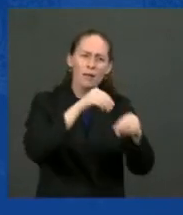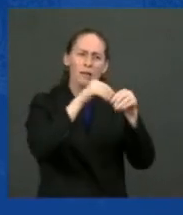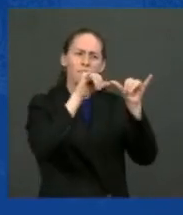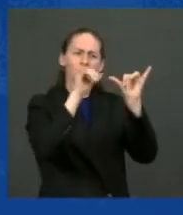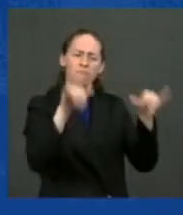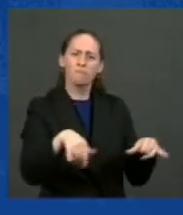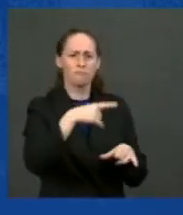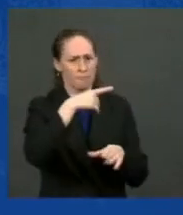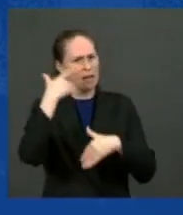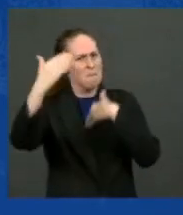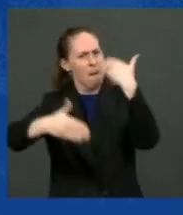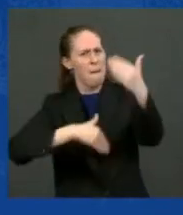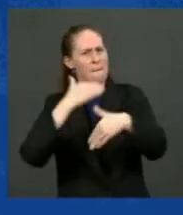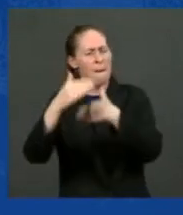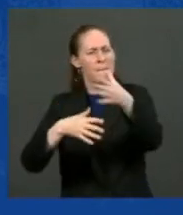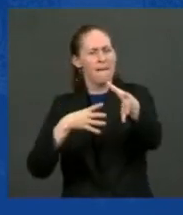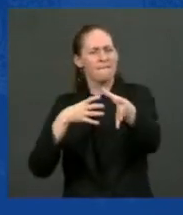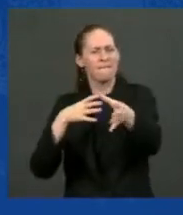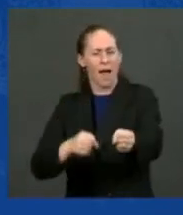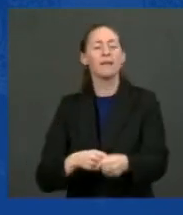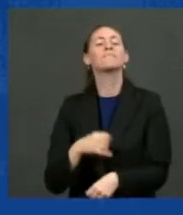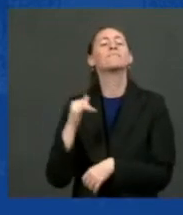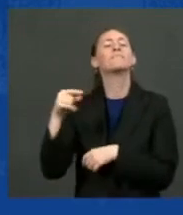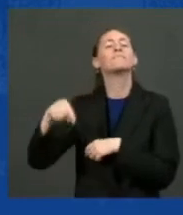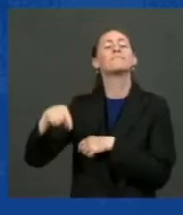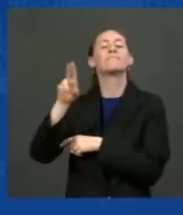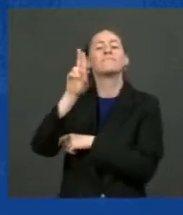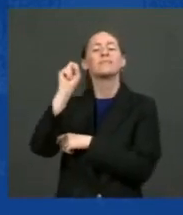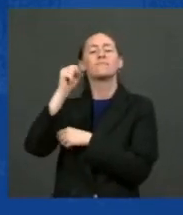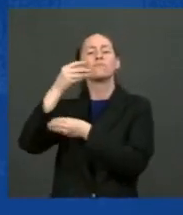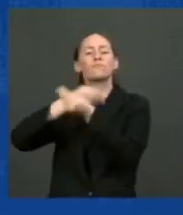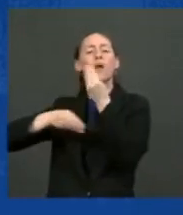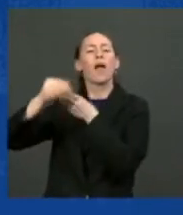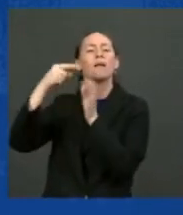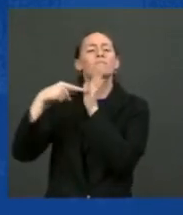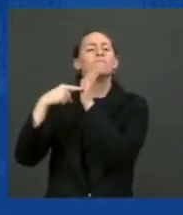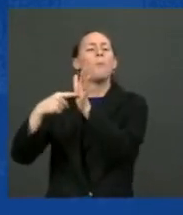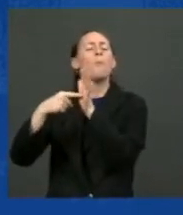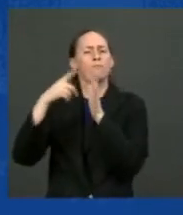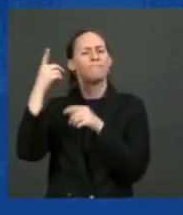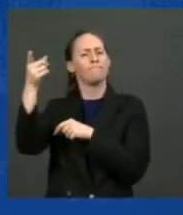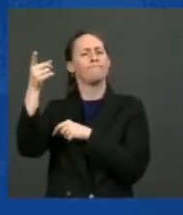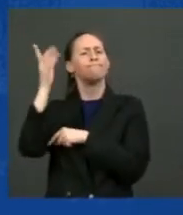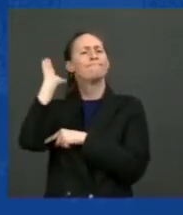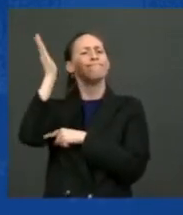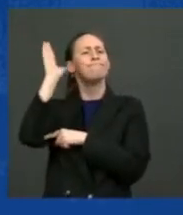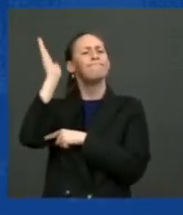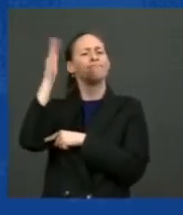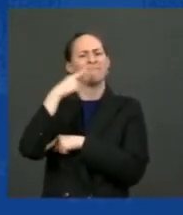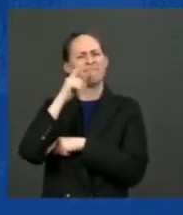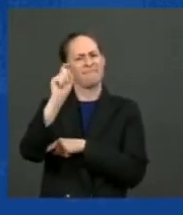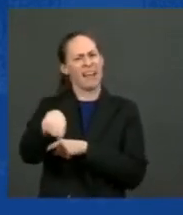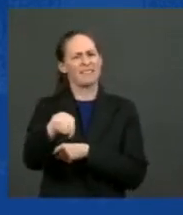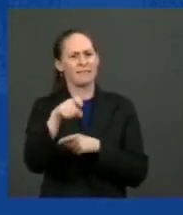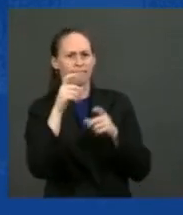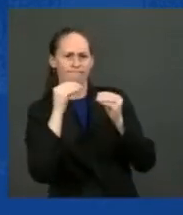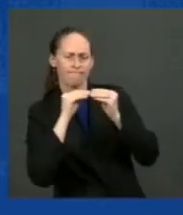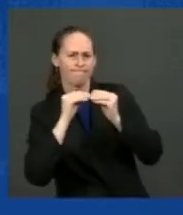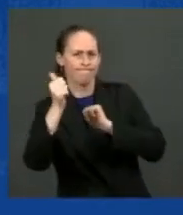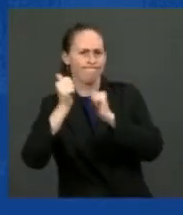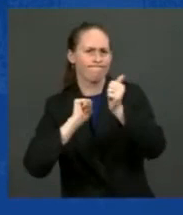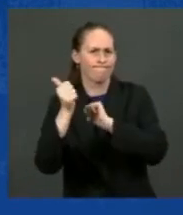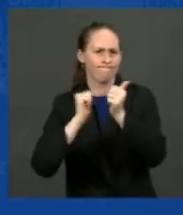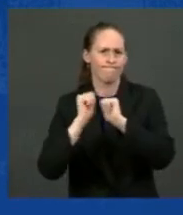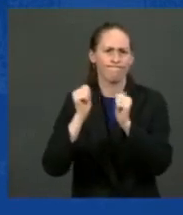Yesterday, my U.S. trade representative delivered an important speech on our competition with China. She pointed out that China